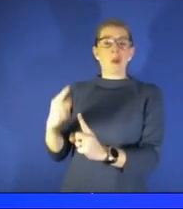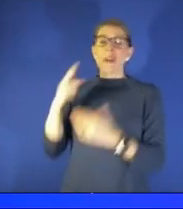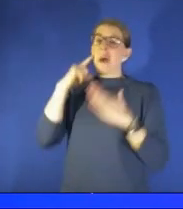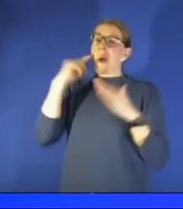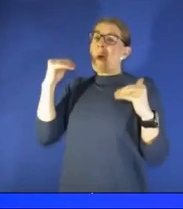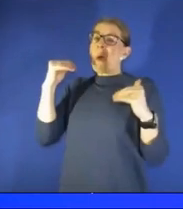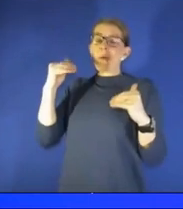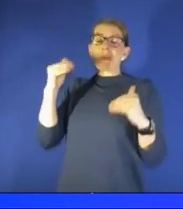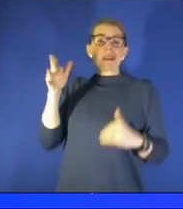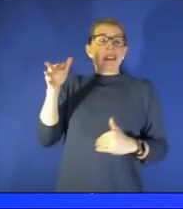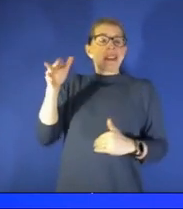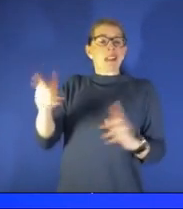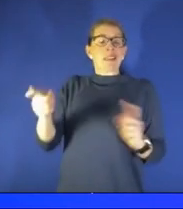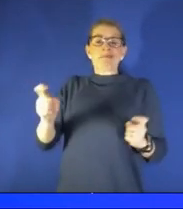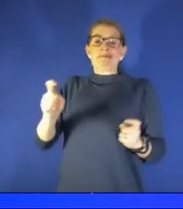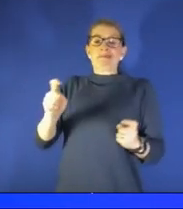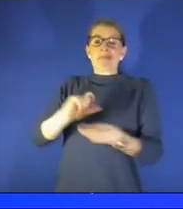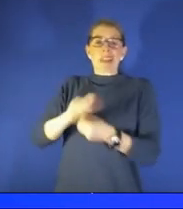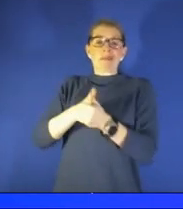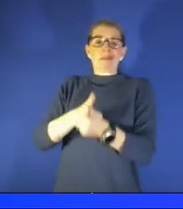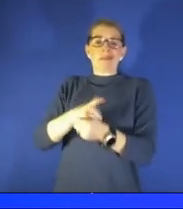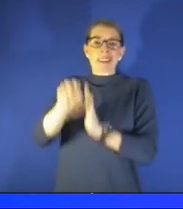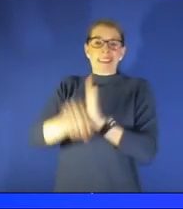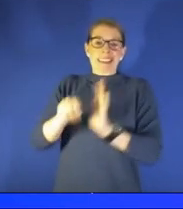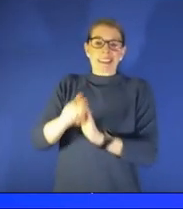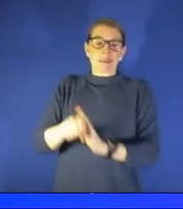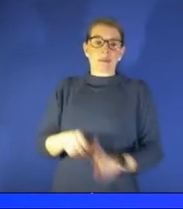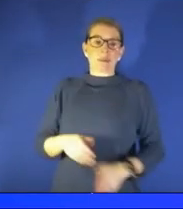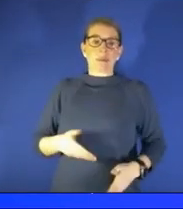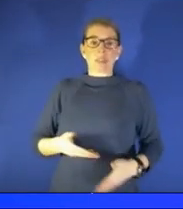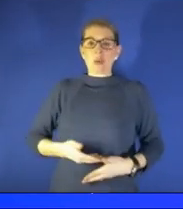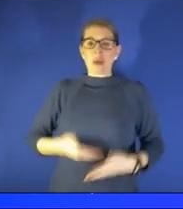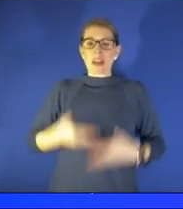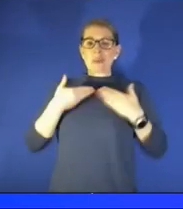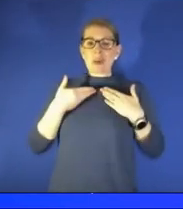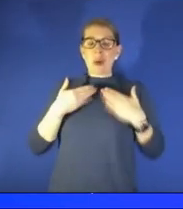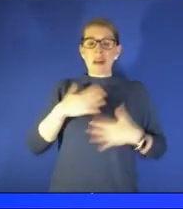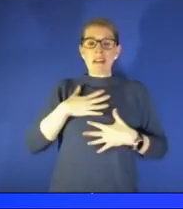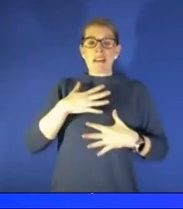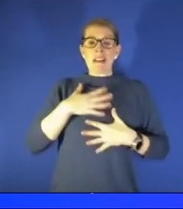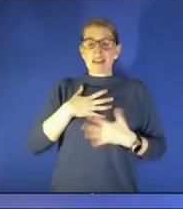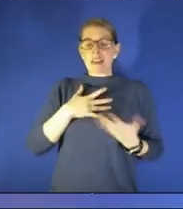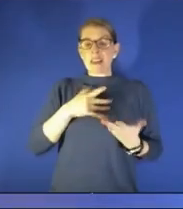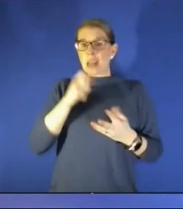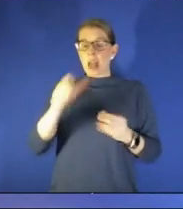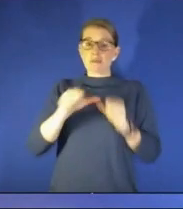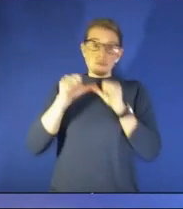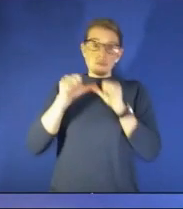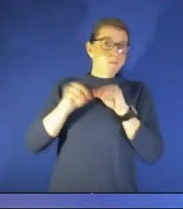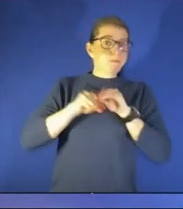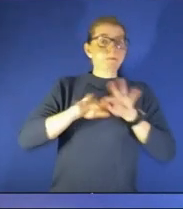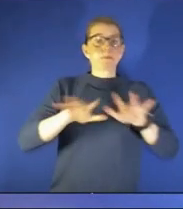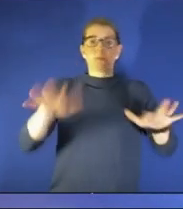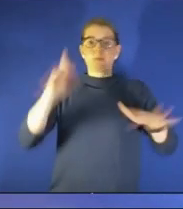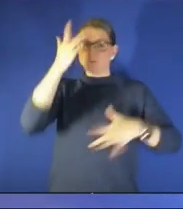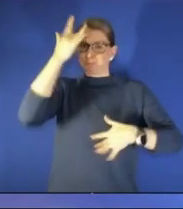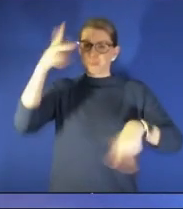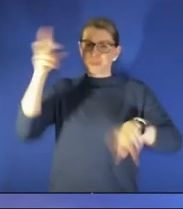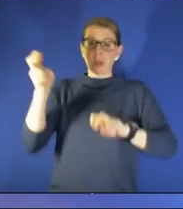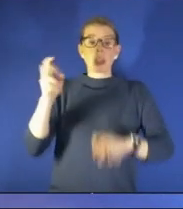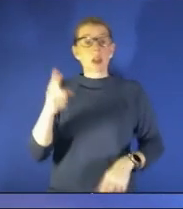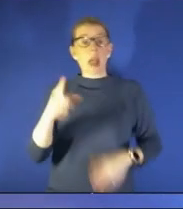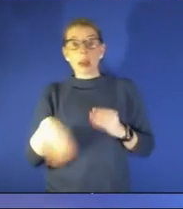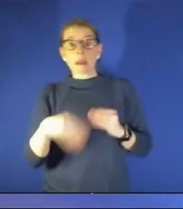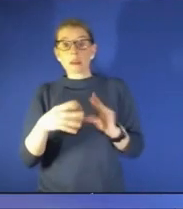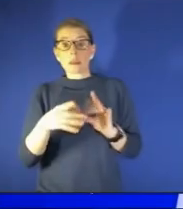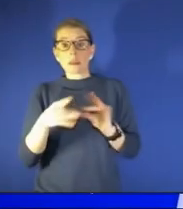into a seasonal viral respiratory pathogen instead of ongoing spread question oh do you have something you know and